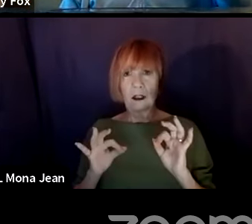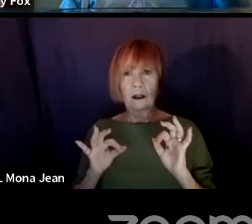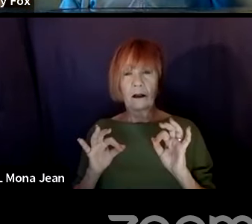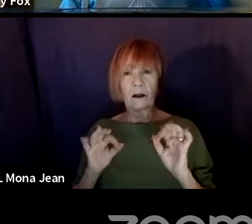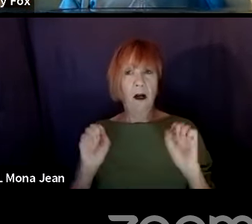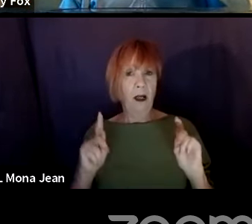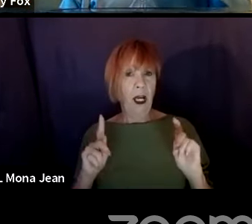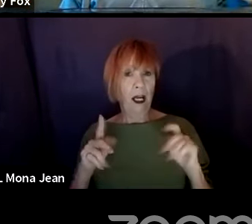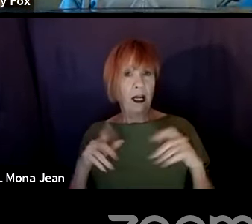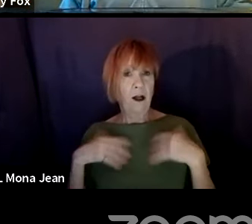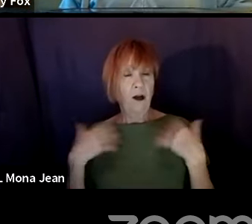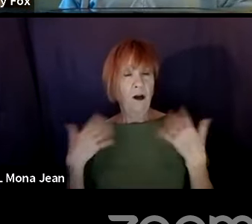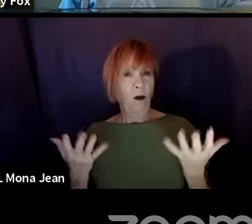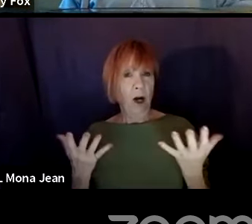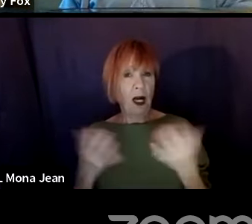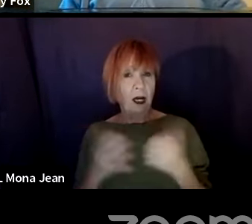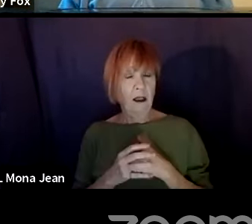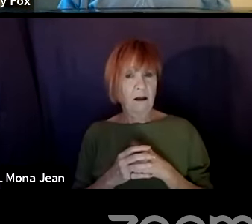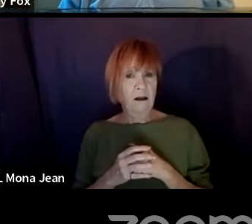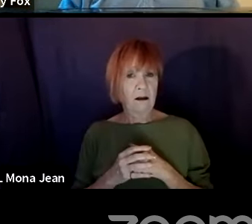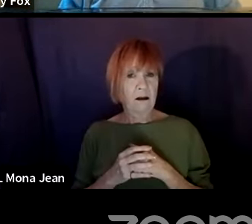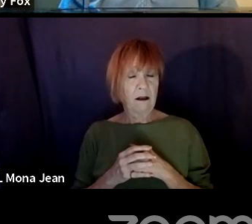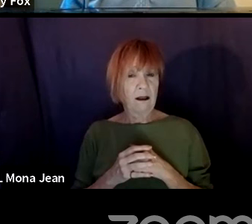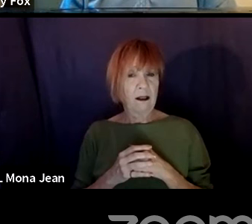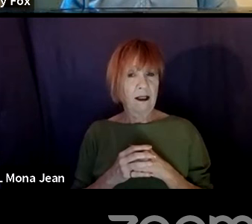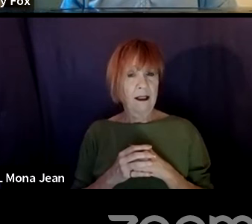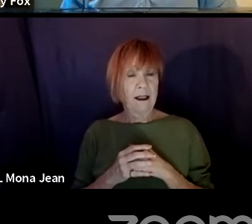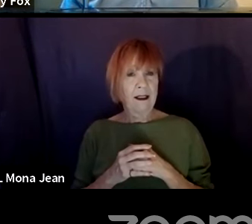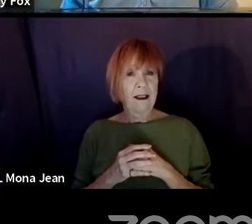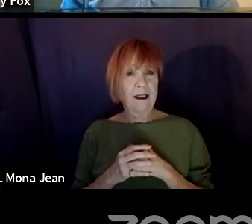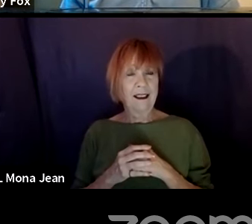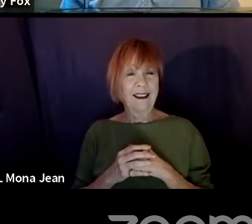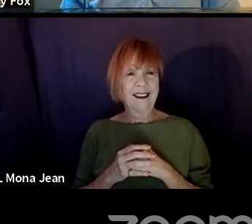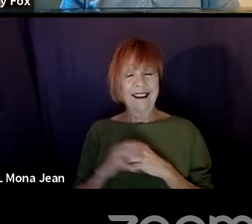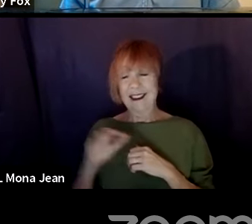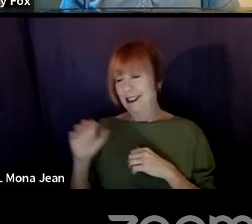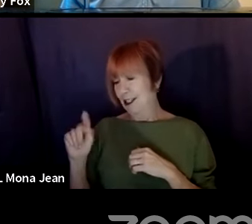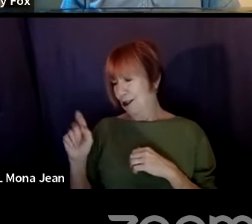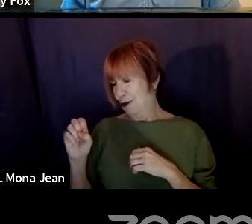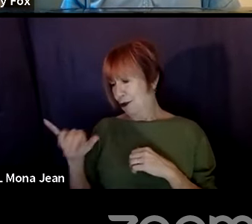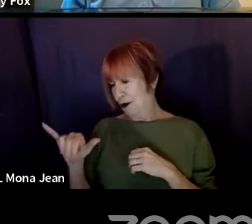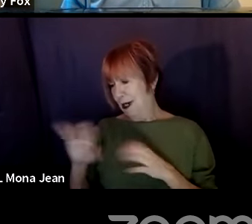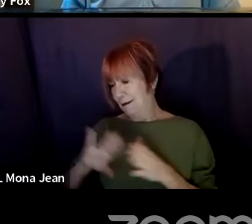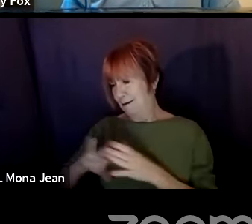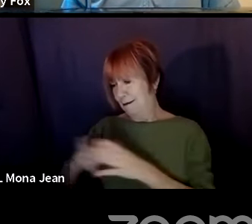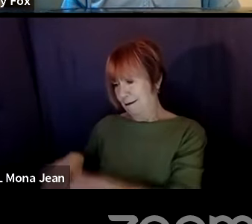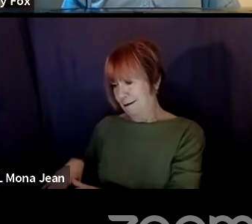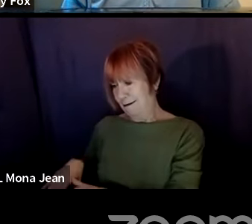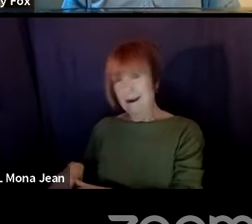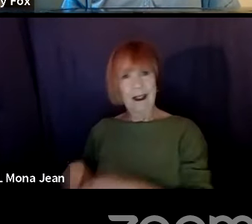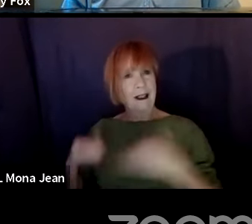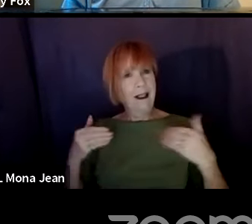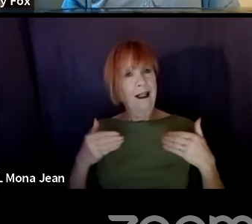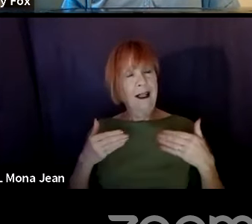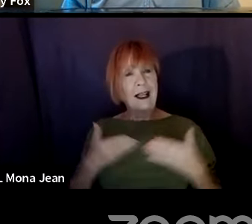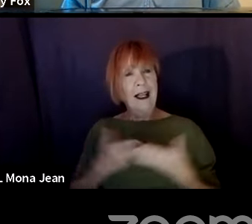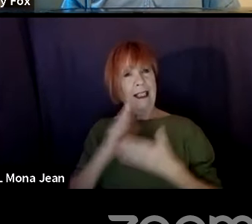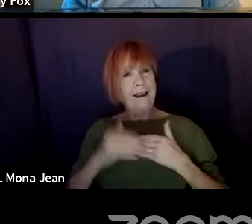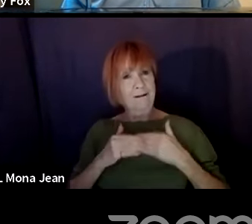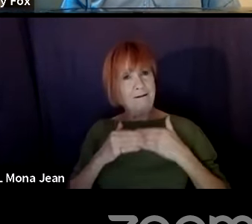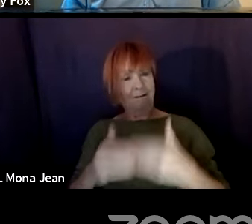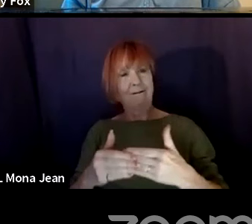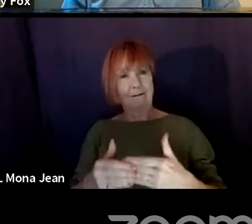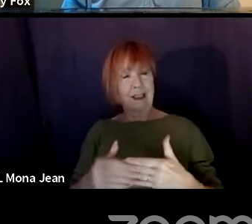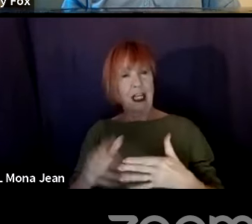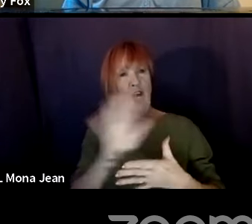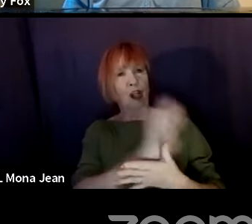let me put that little gimmick down. Let's get into it. The fun and fantastic world of screenplay